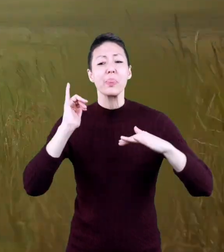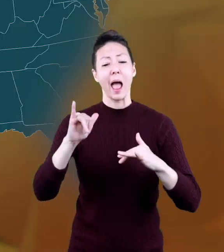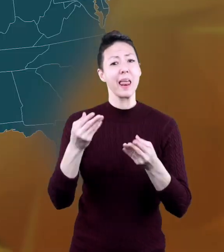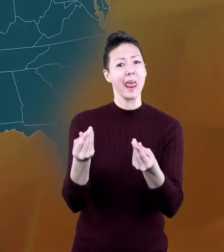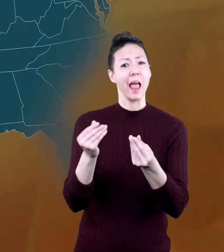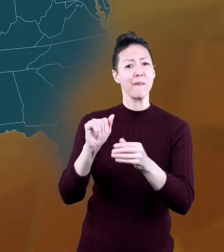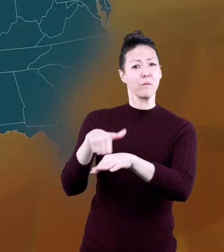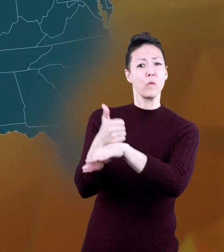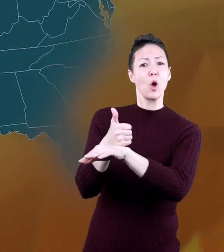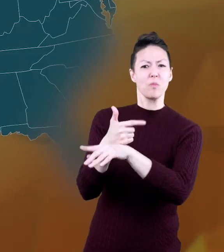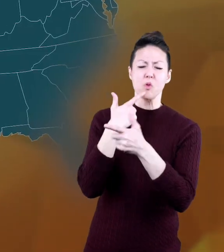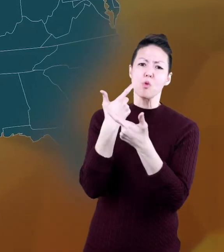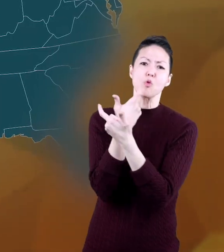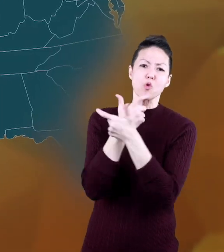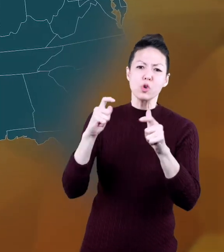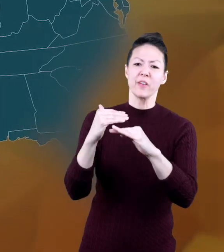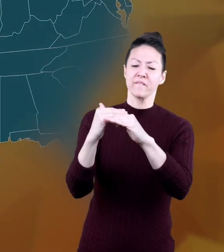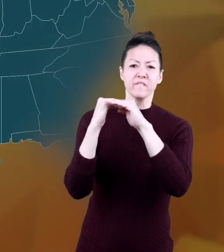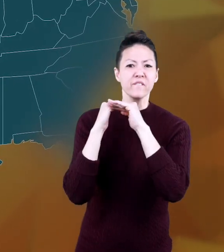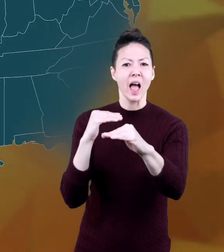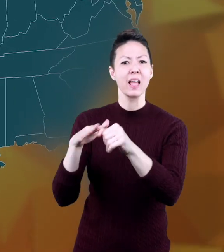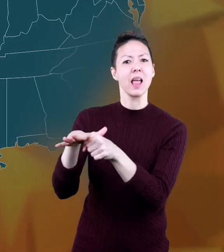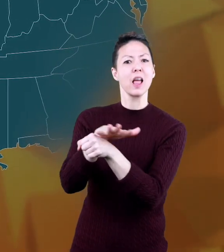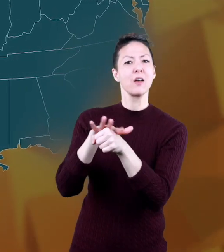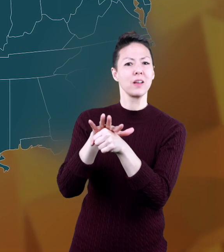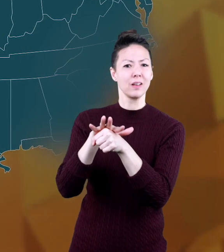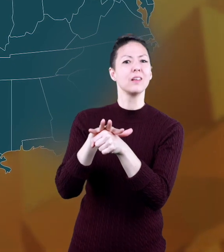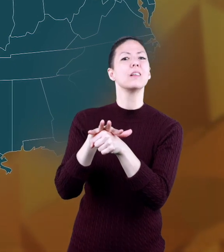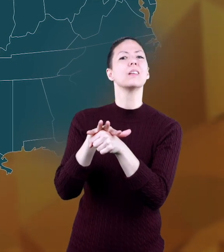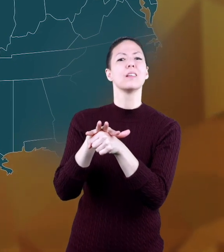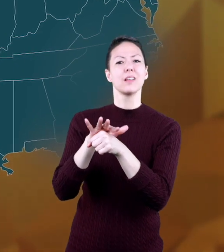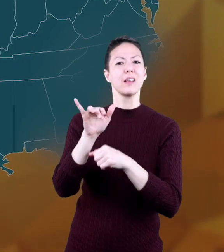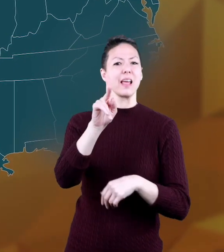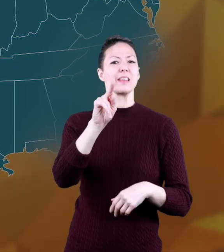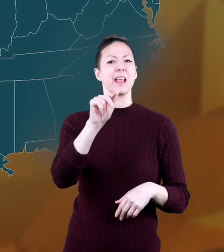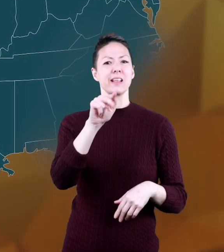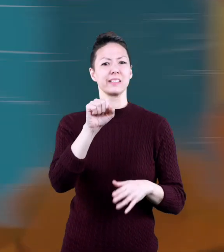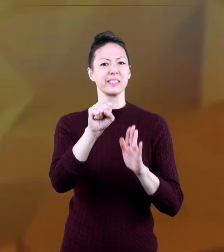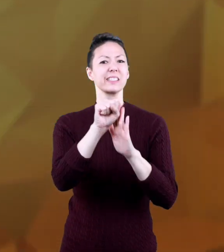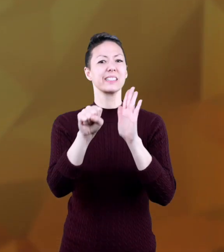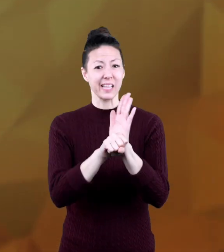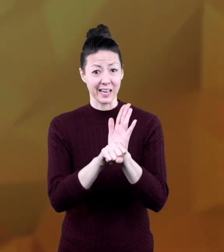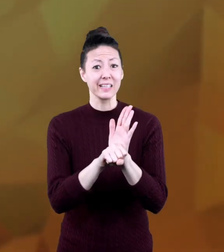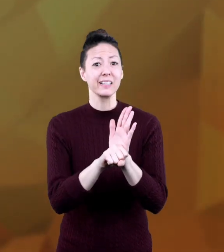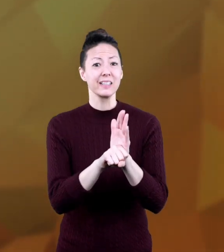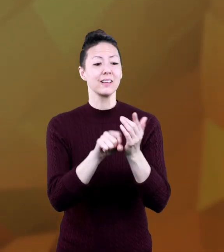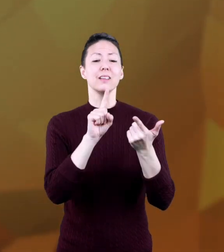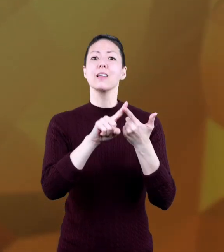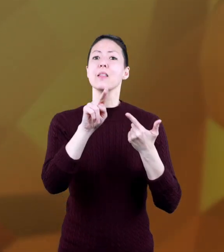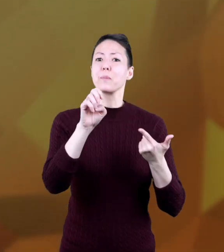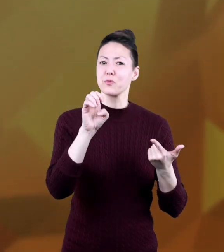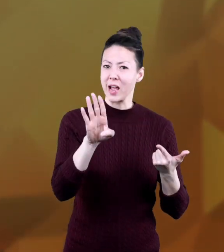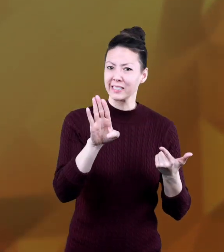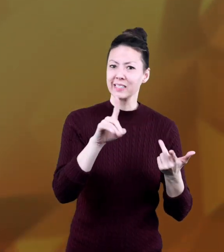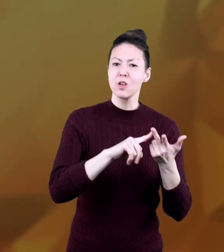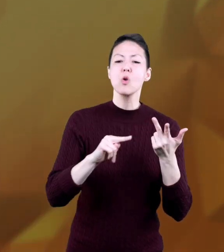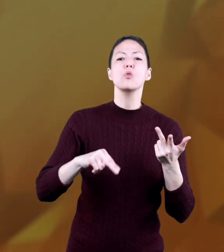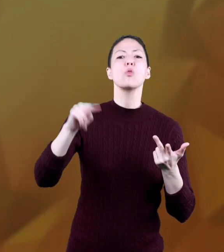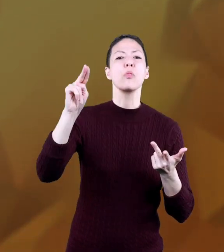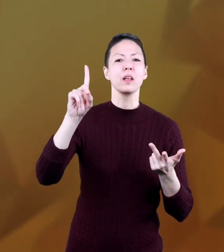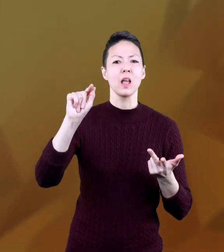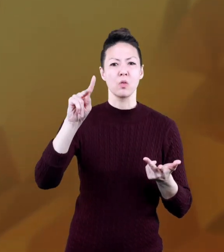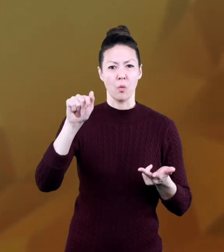This landform is a huge flat area that makes up the entirety of Kansas, Nebraska,